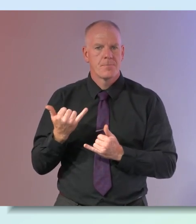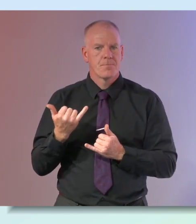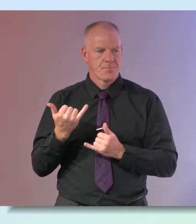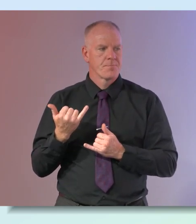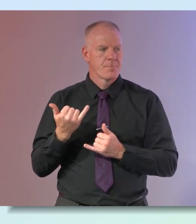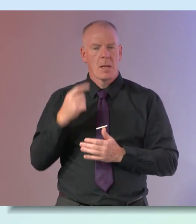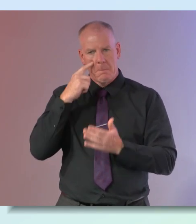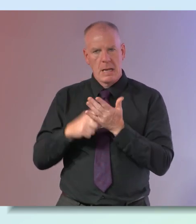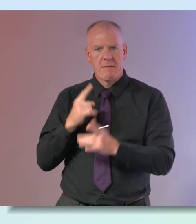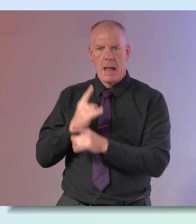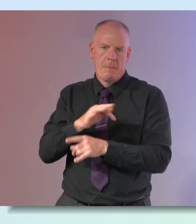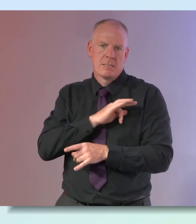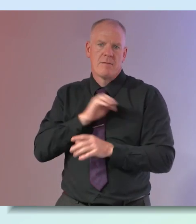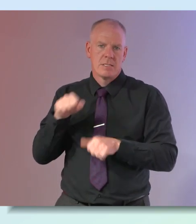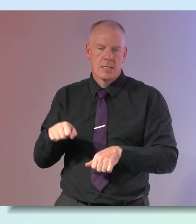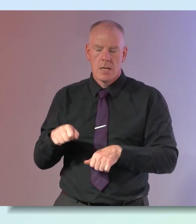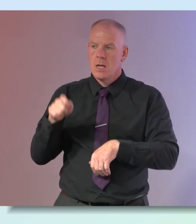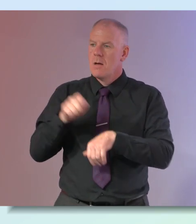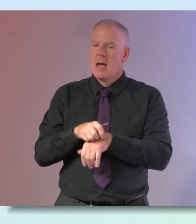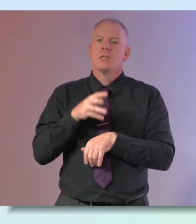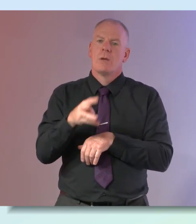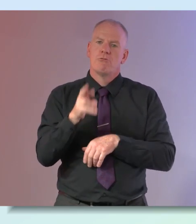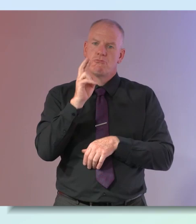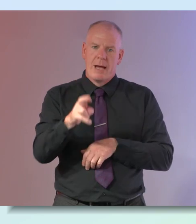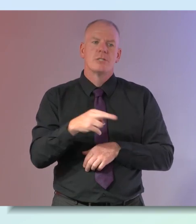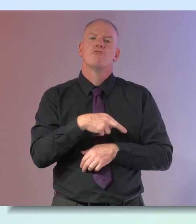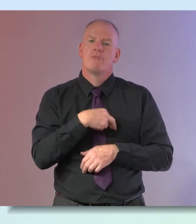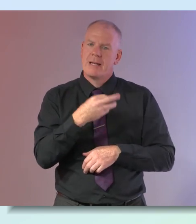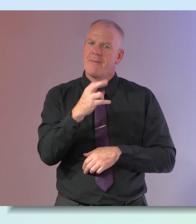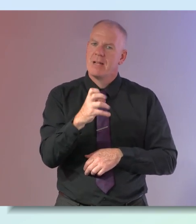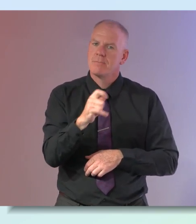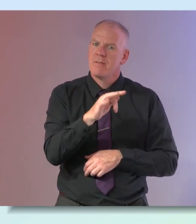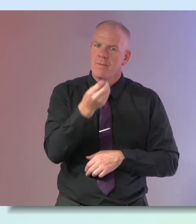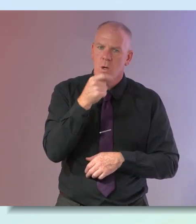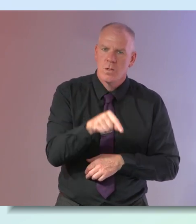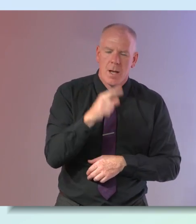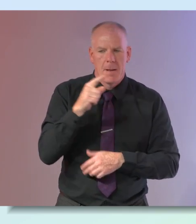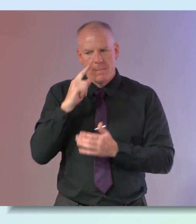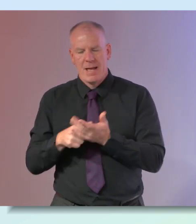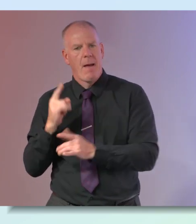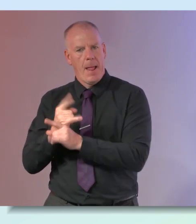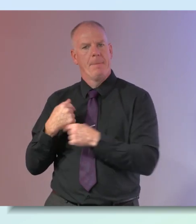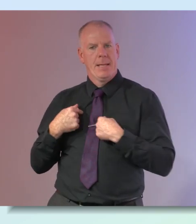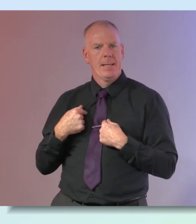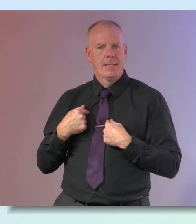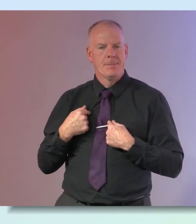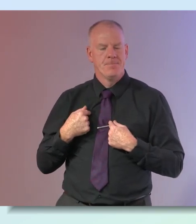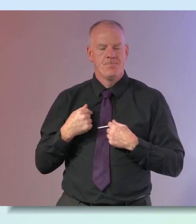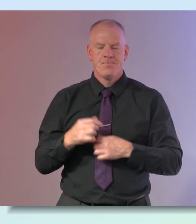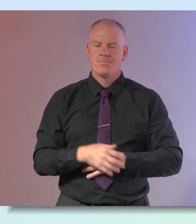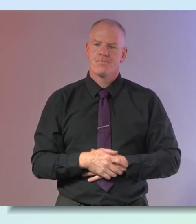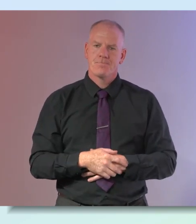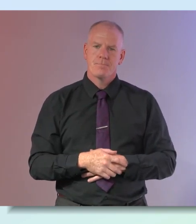that it has helped even though the best way is to get the vitamins from the food but i just believe that it has helped me yeah but